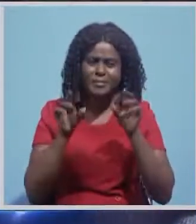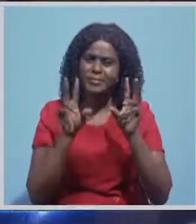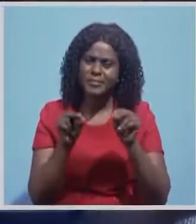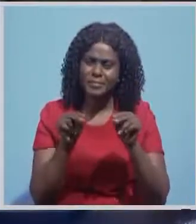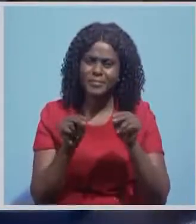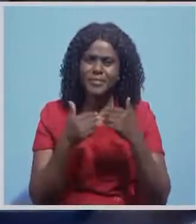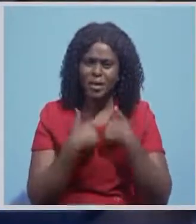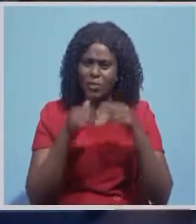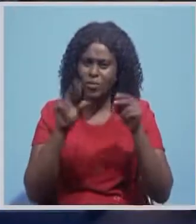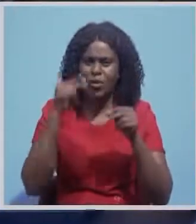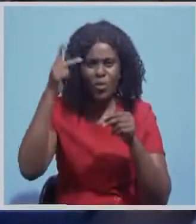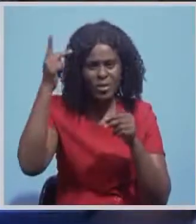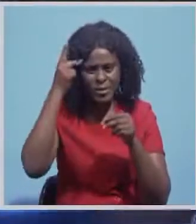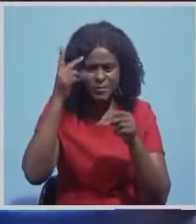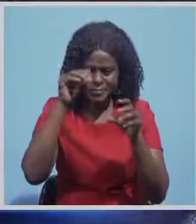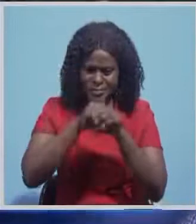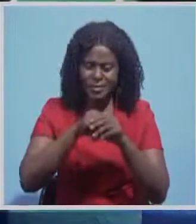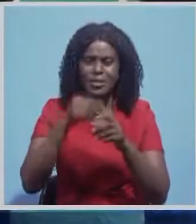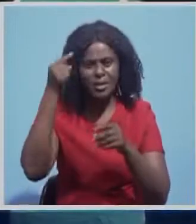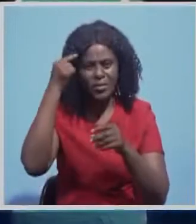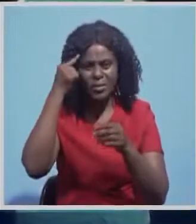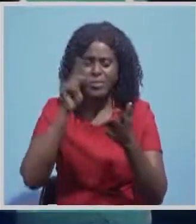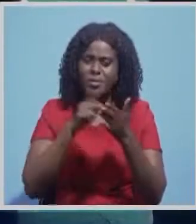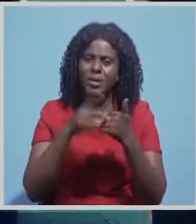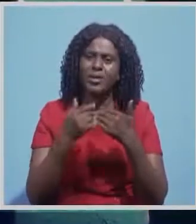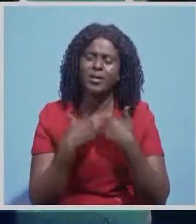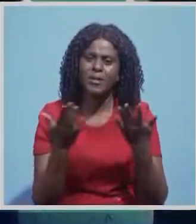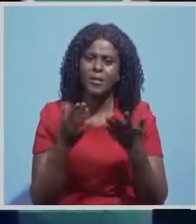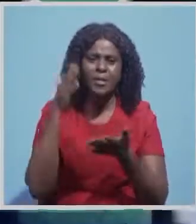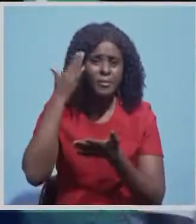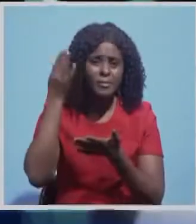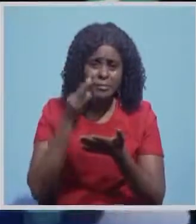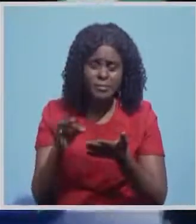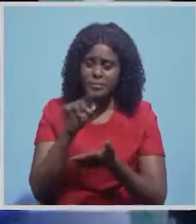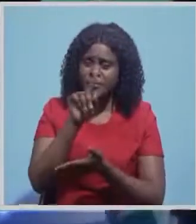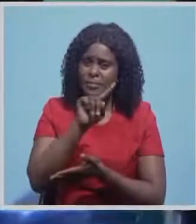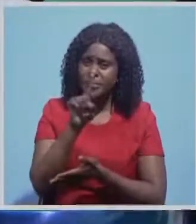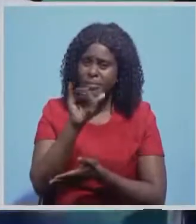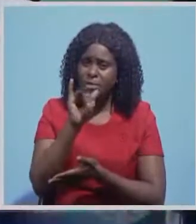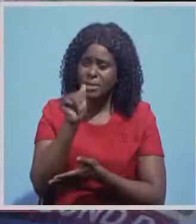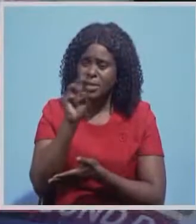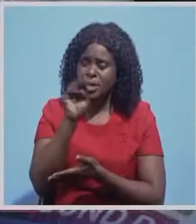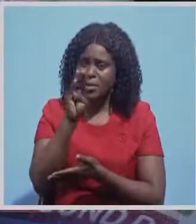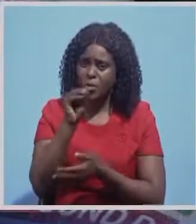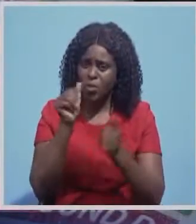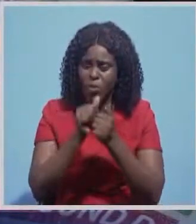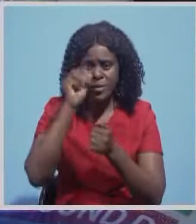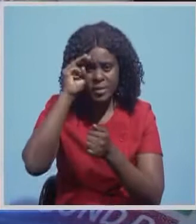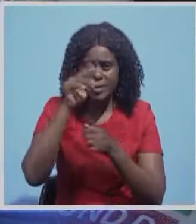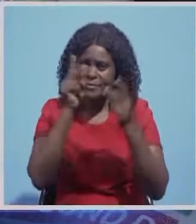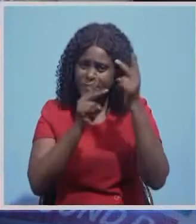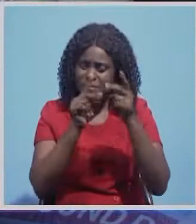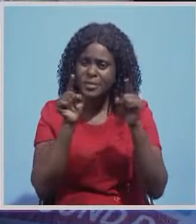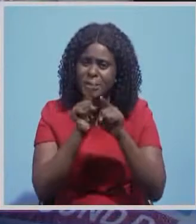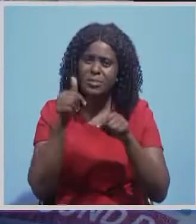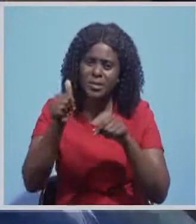there's no politics attached to these government programs. Agriculture Permanent Secretary Songwa Ziambo, who has accompanied the minister on this mission, also